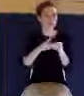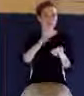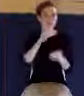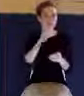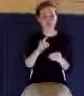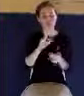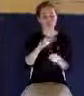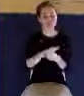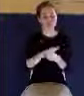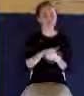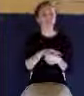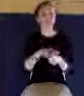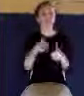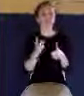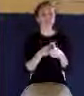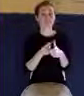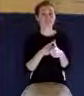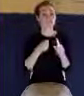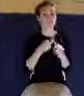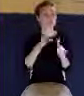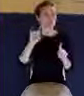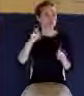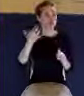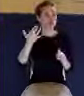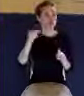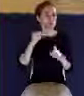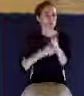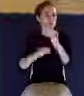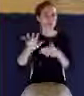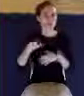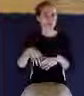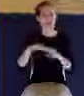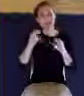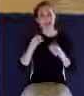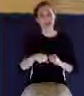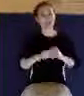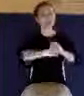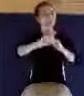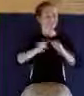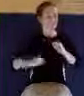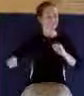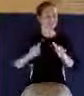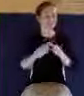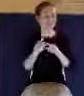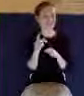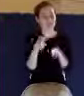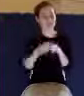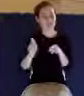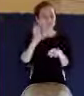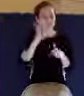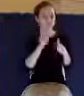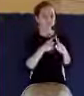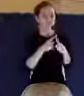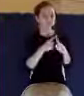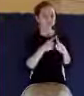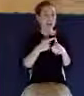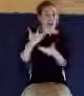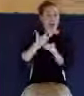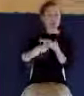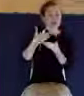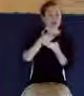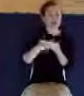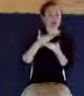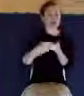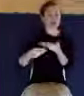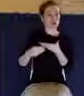5. We'll go through it rather quickly here. You could spend weeks on this. But here's the first one. I call this the external evidence of the